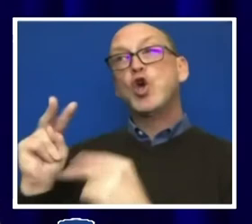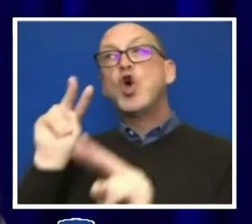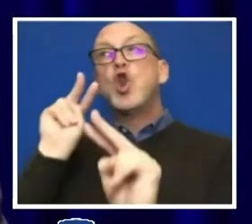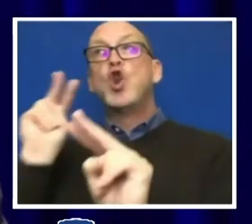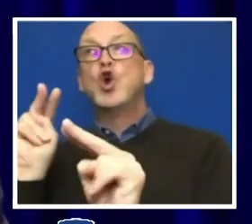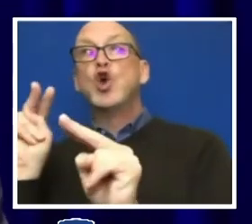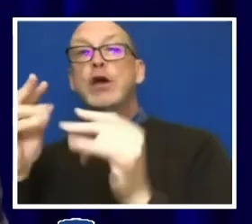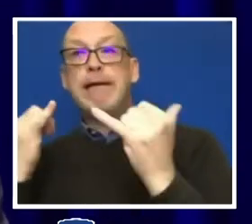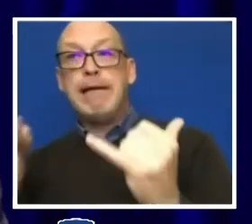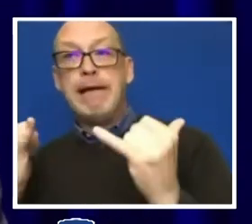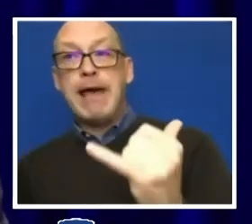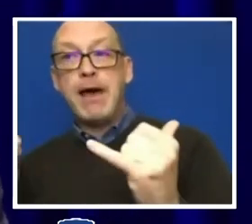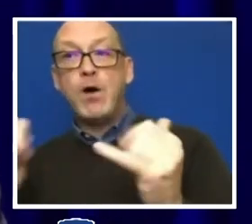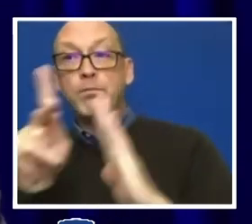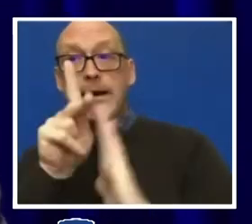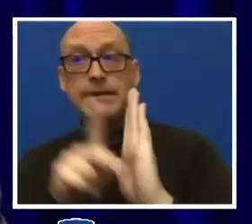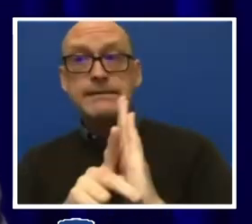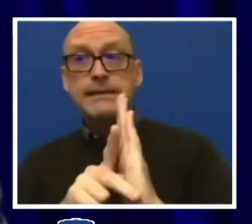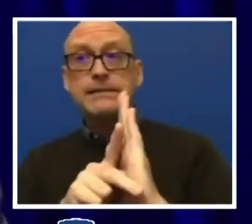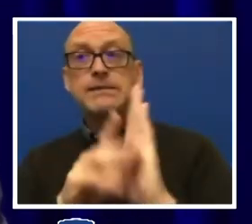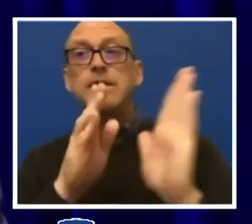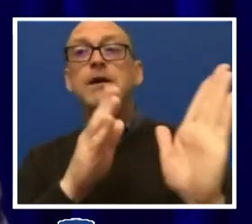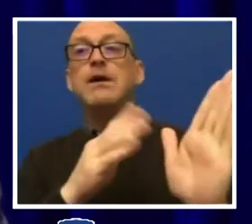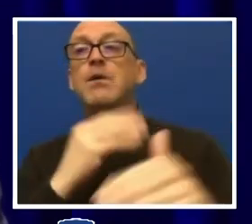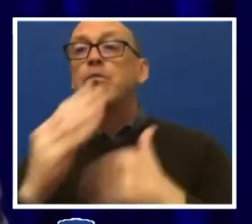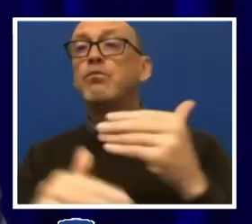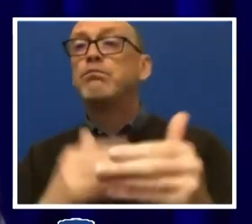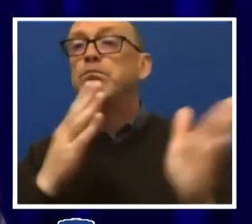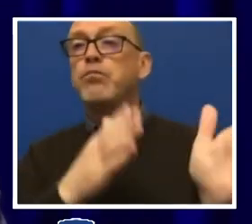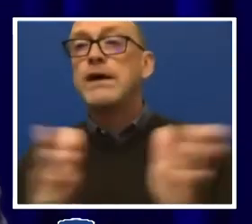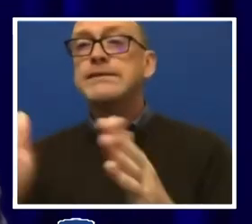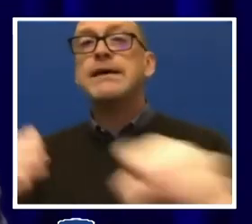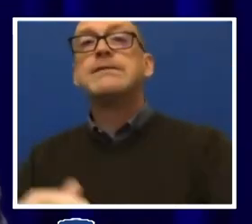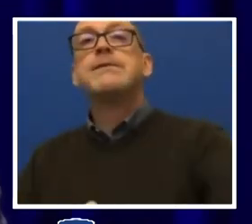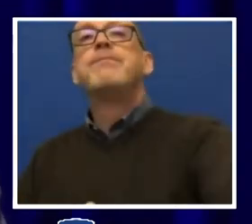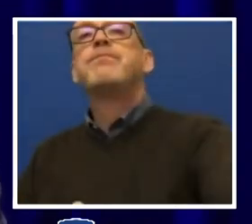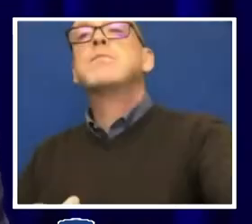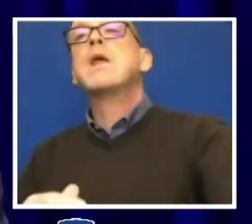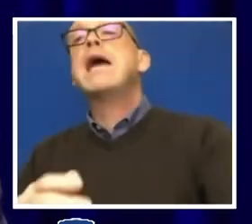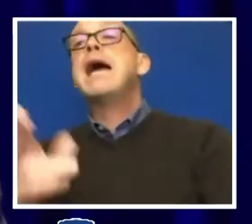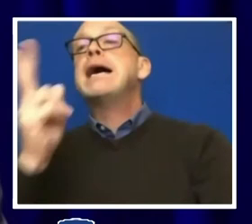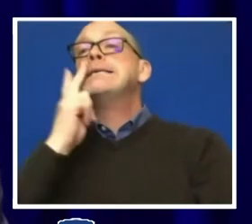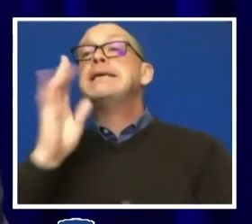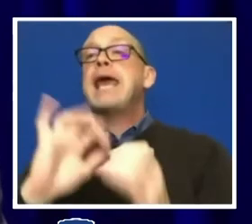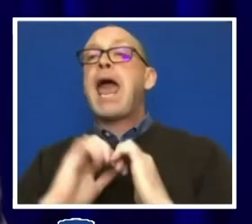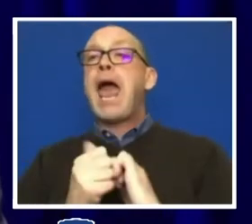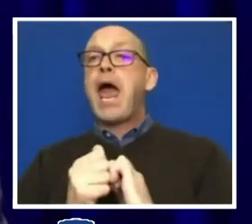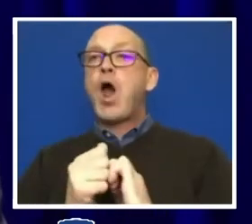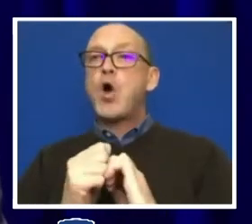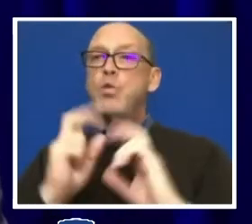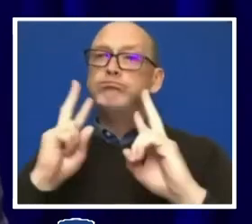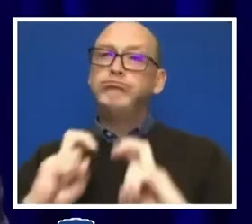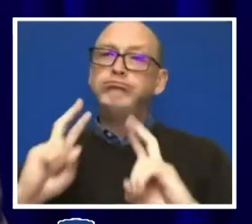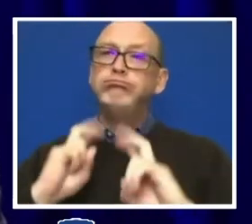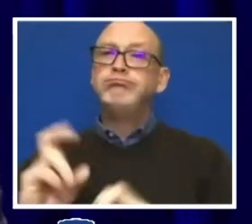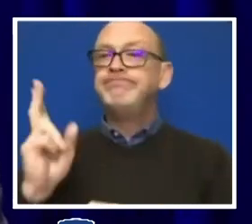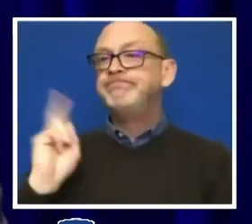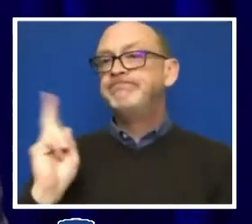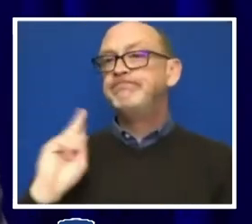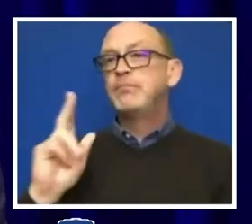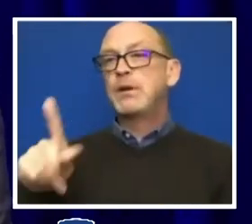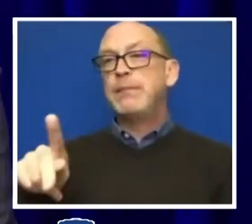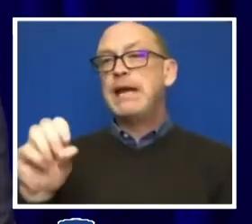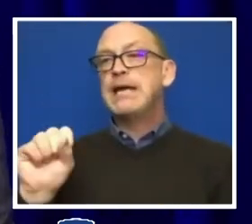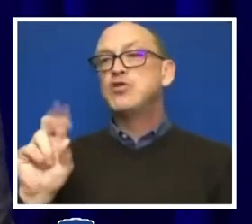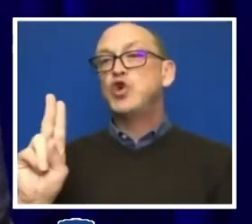processes. And I can see how examining the history of Penn State here